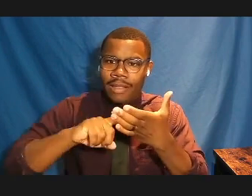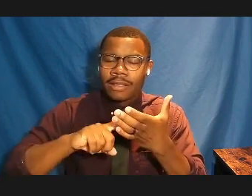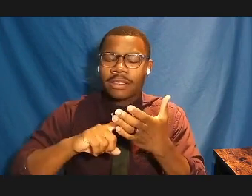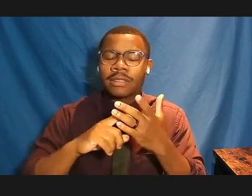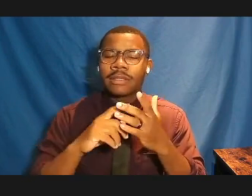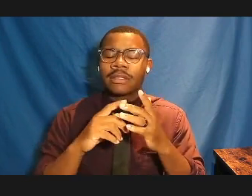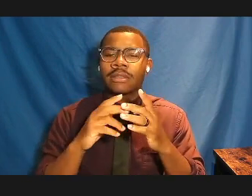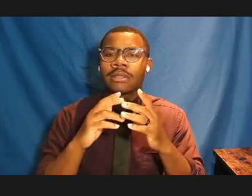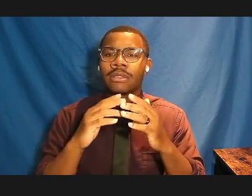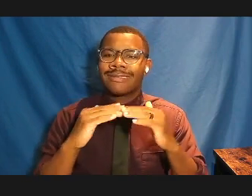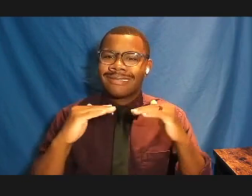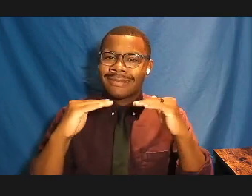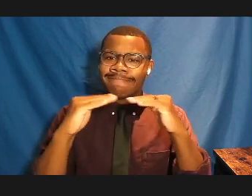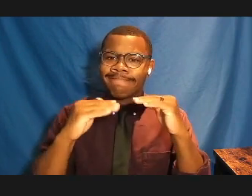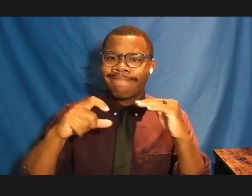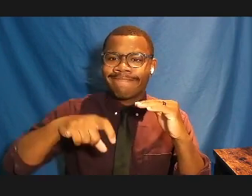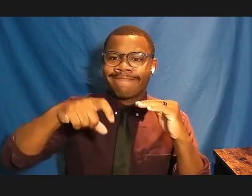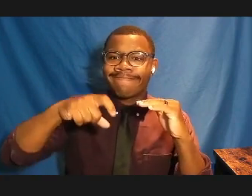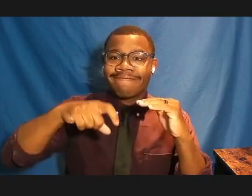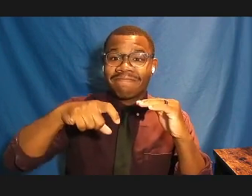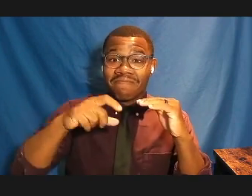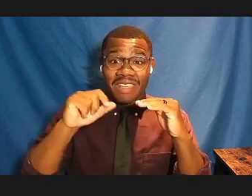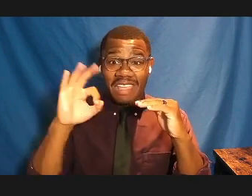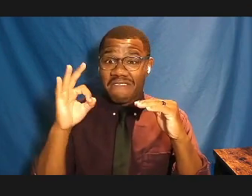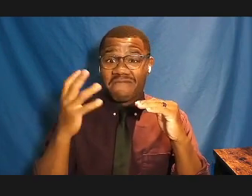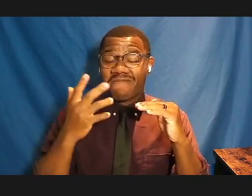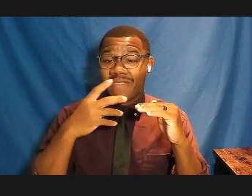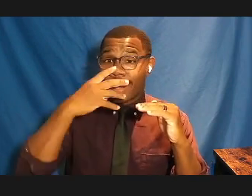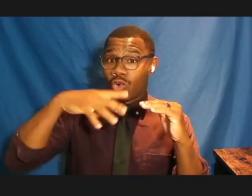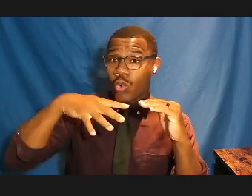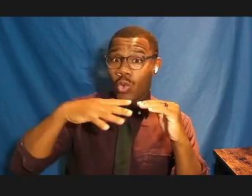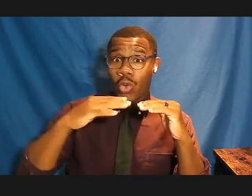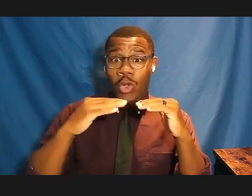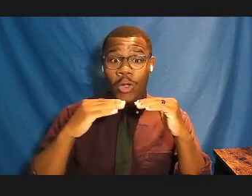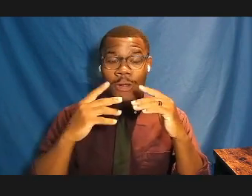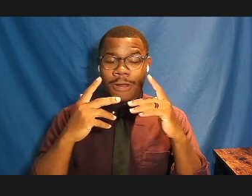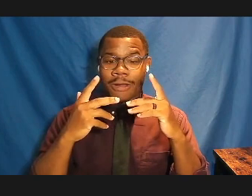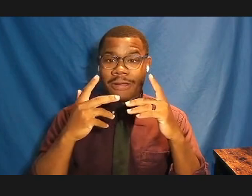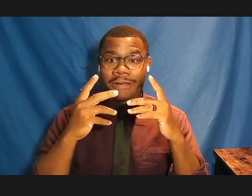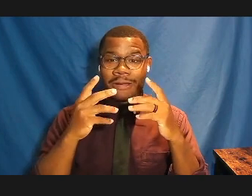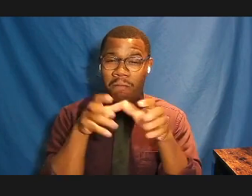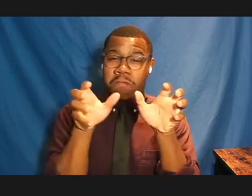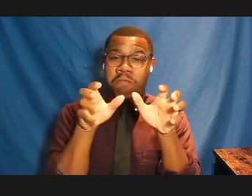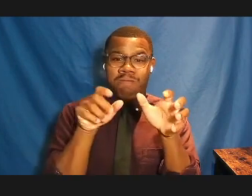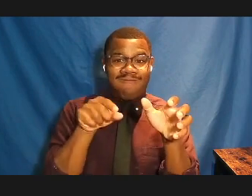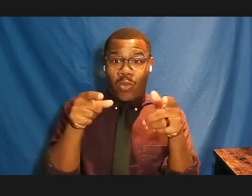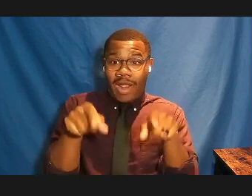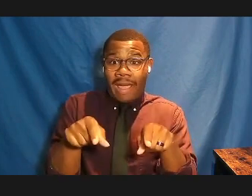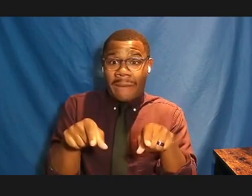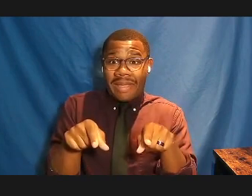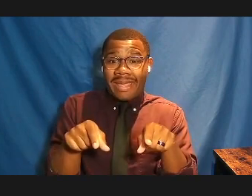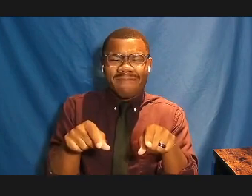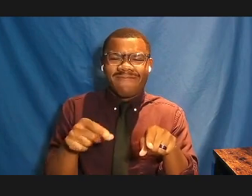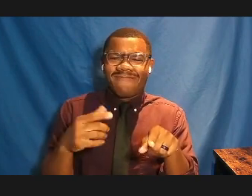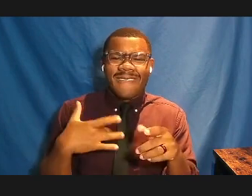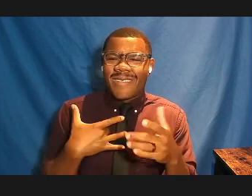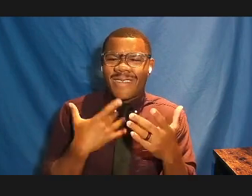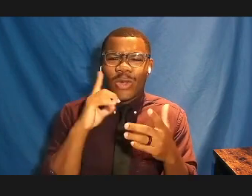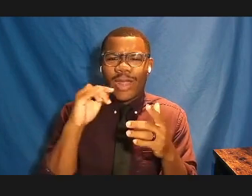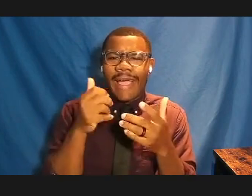you know, it feels like an avoidance of discomfort, and we need to be able to sit in it, I agree. Scott, I saw you're on the mic.